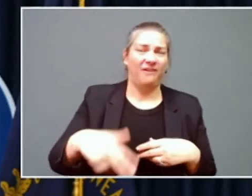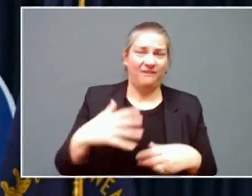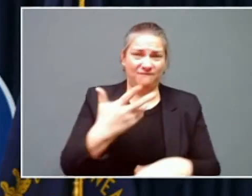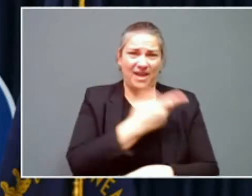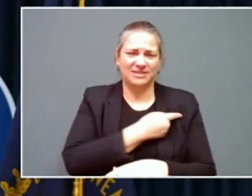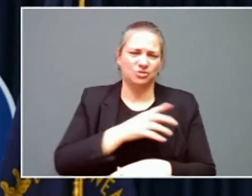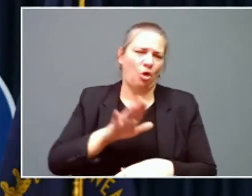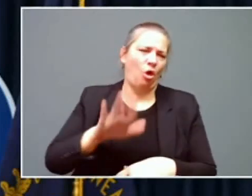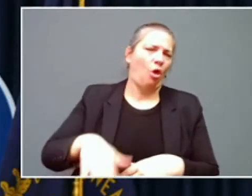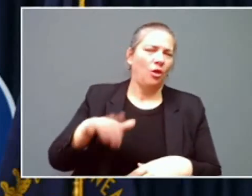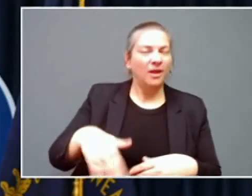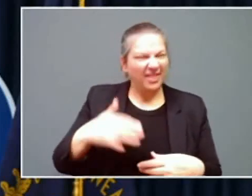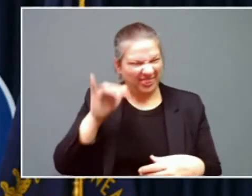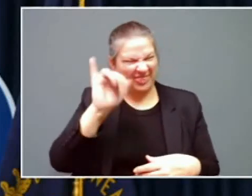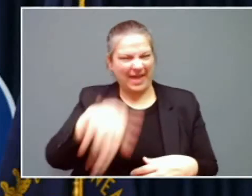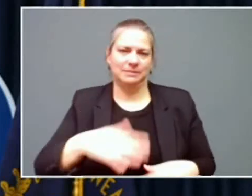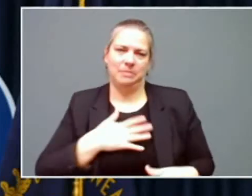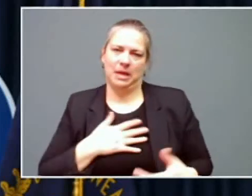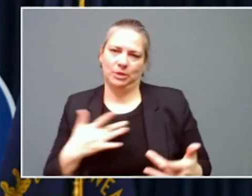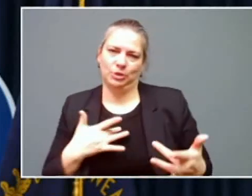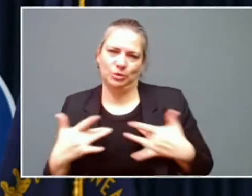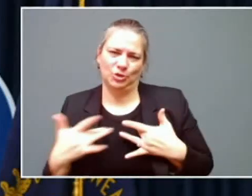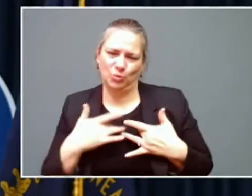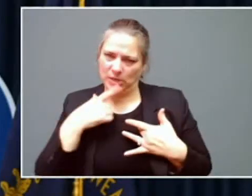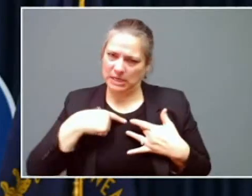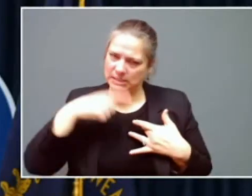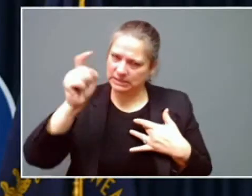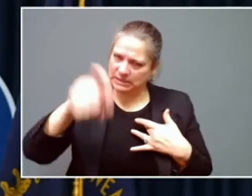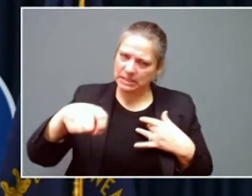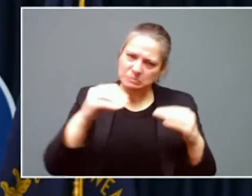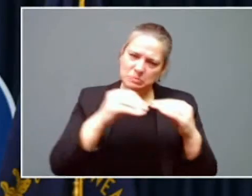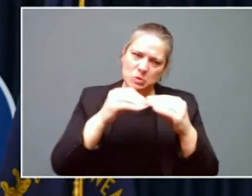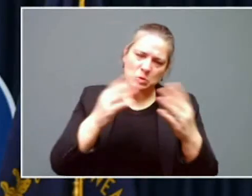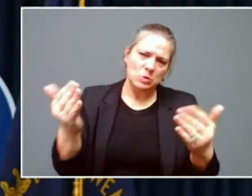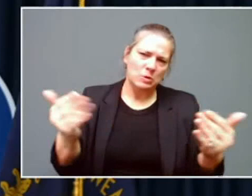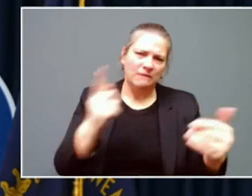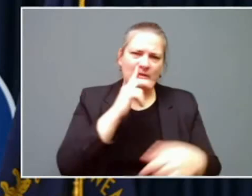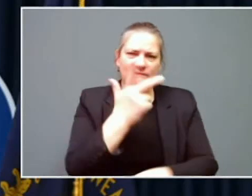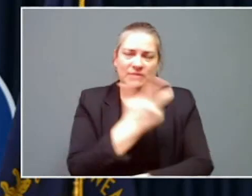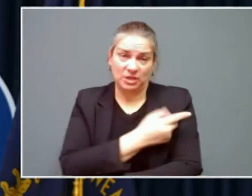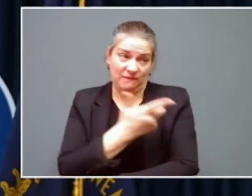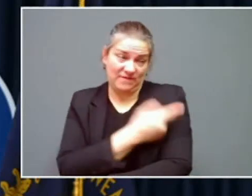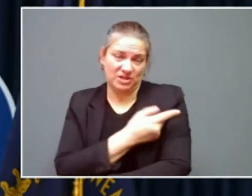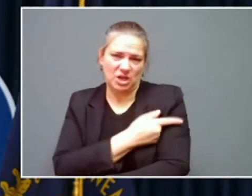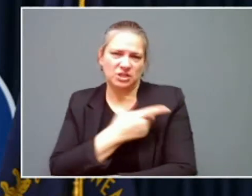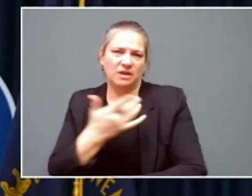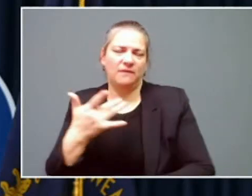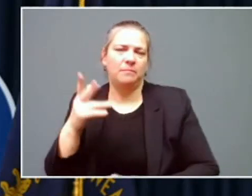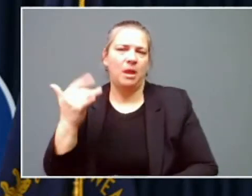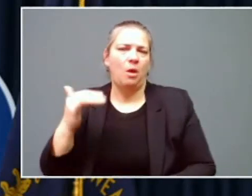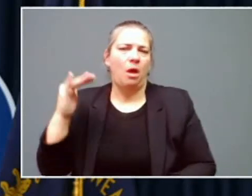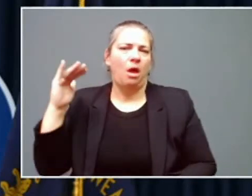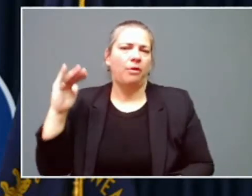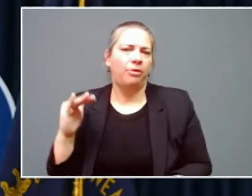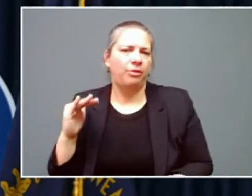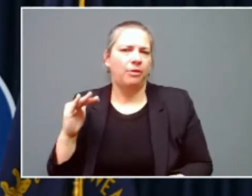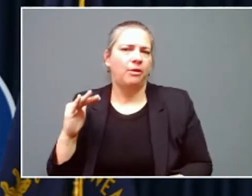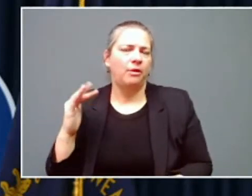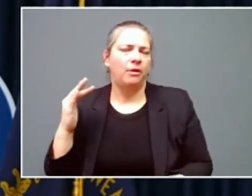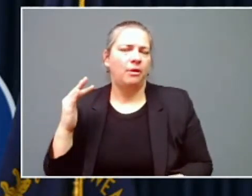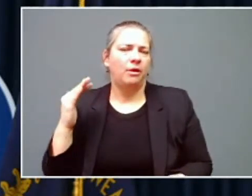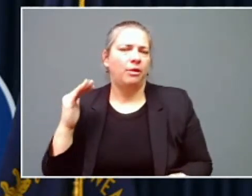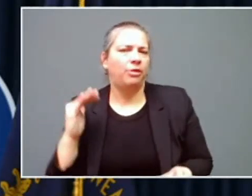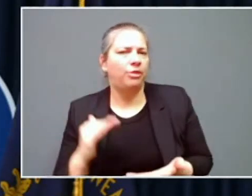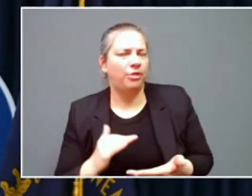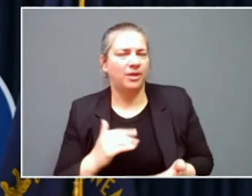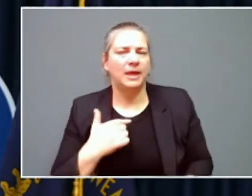still need so many more to get vaccinated. Our vaccinations are slowing down, which is concerning. Certainly, we need